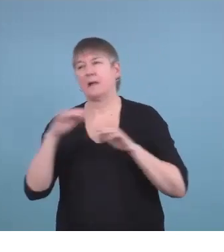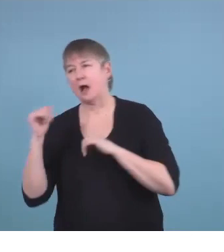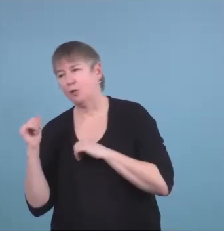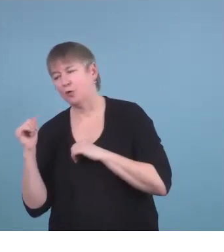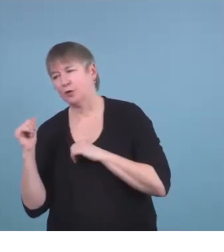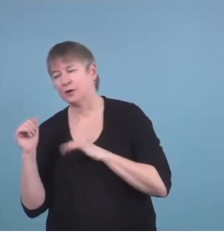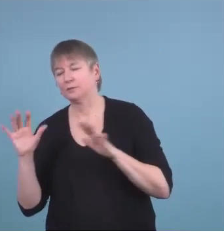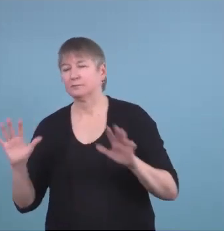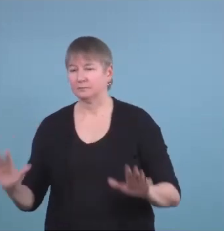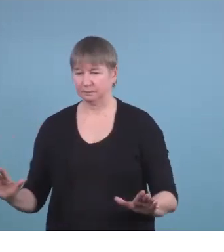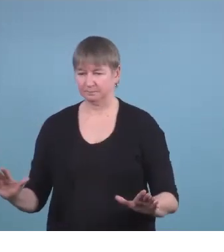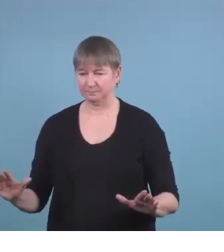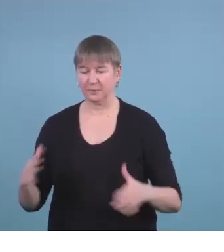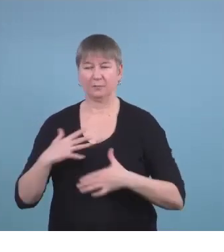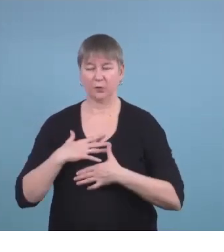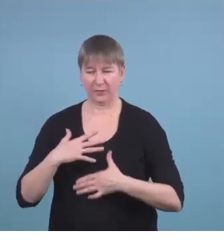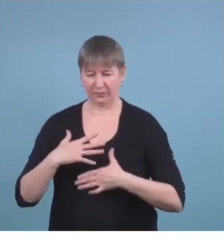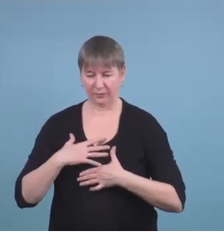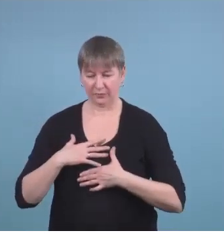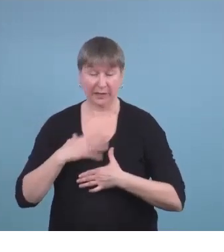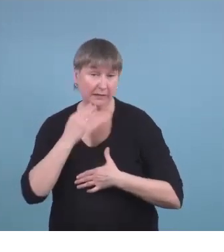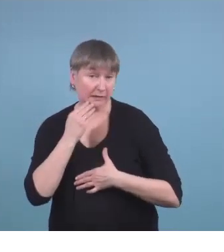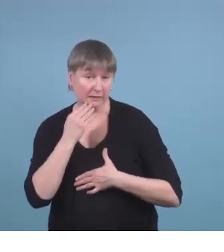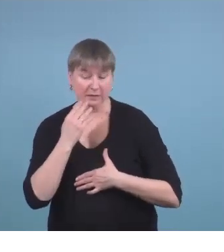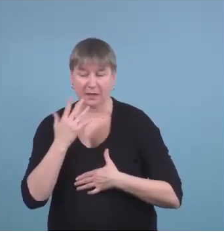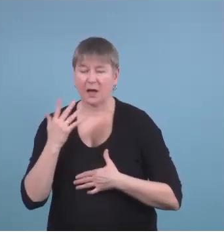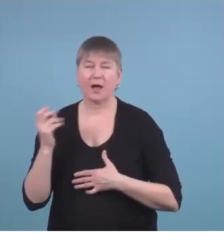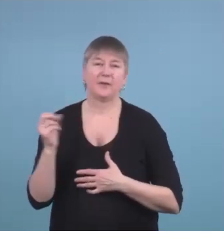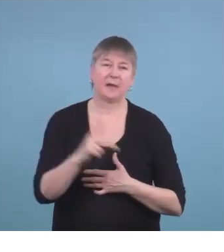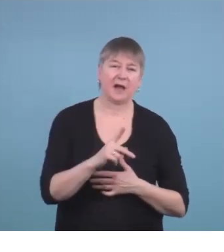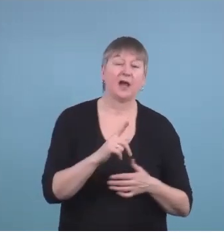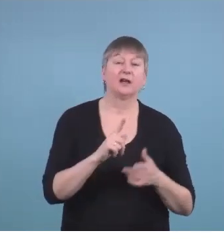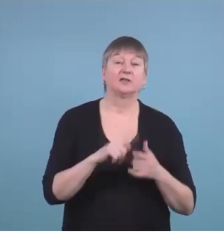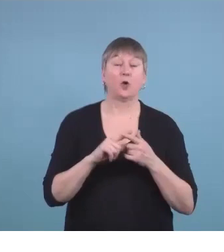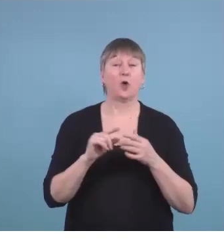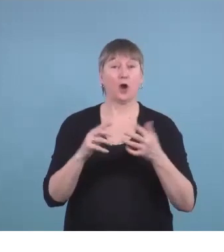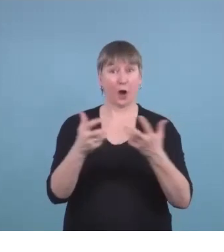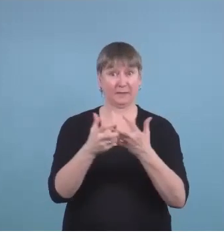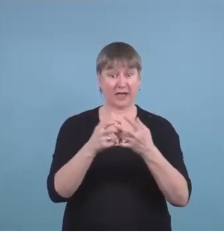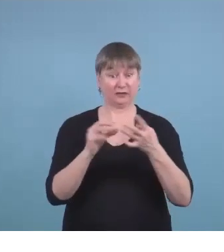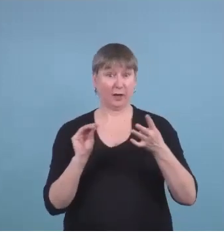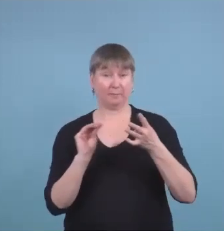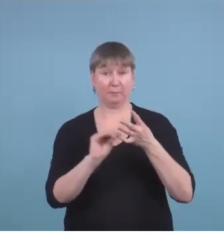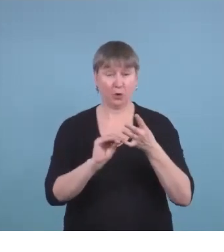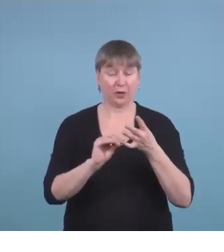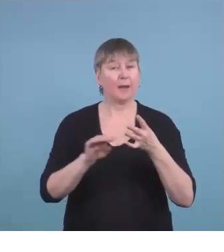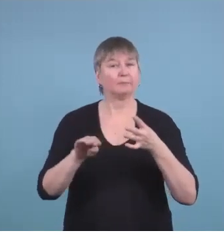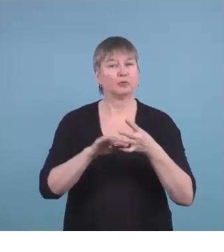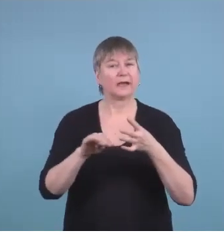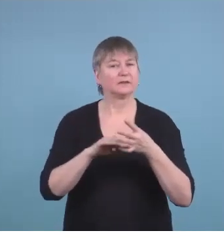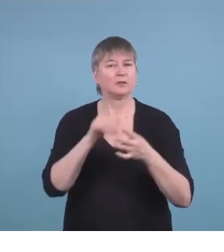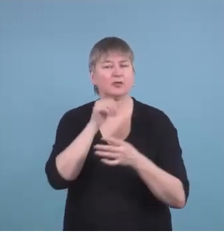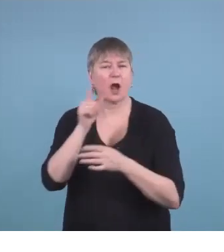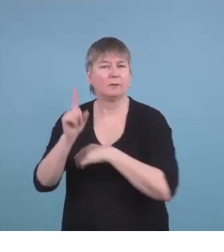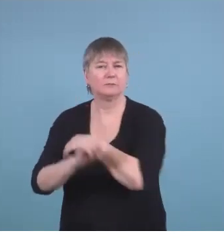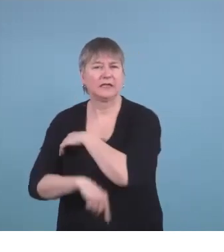and have something to eat. So by putting frequent breaks in there our students aren't penalized if